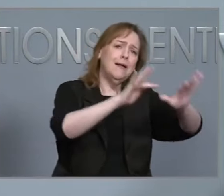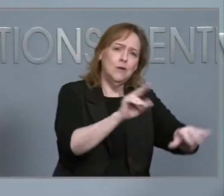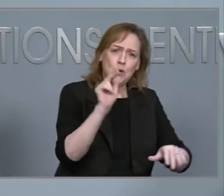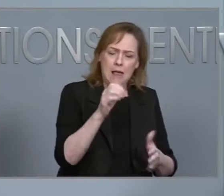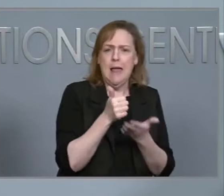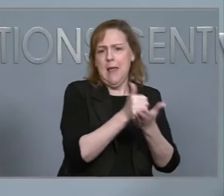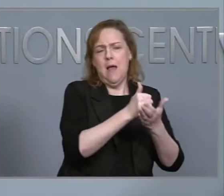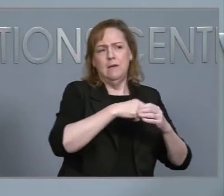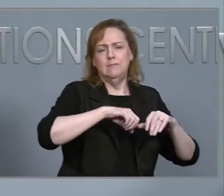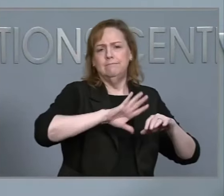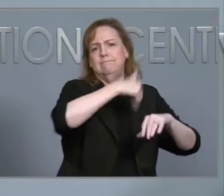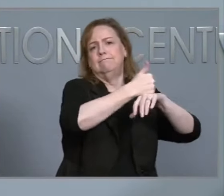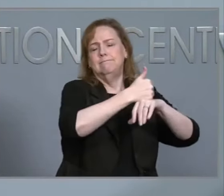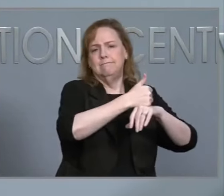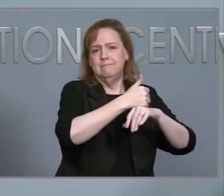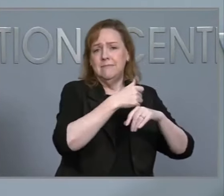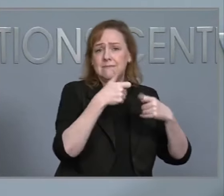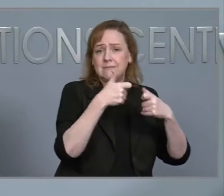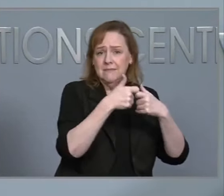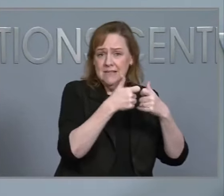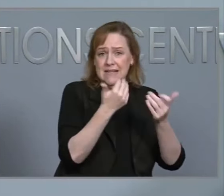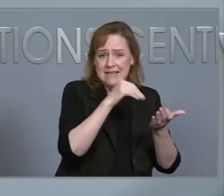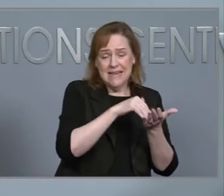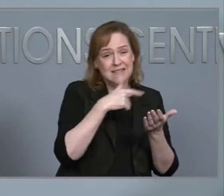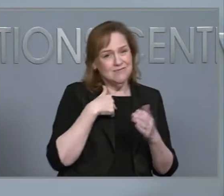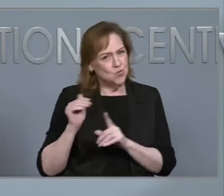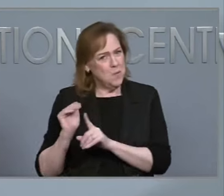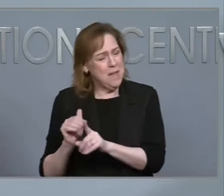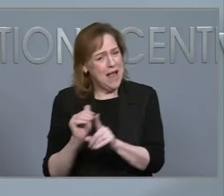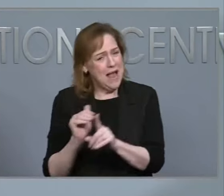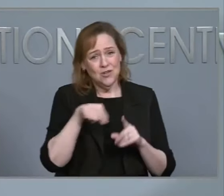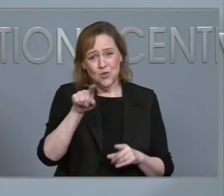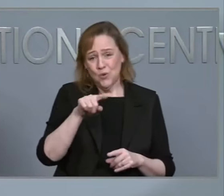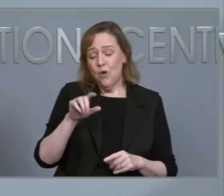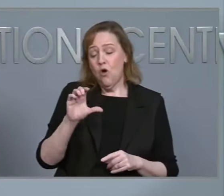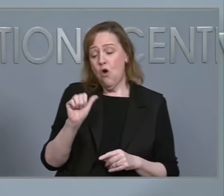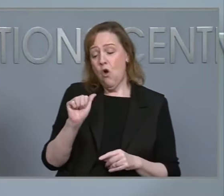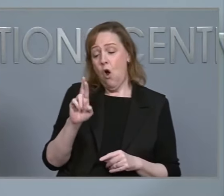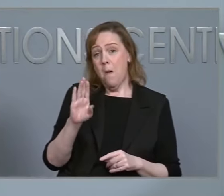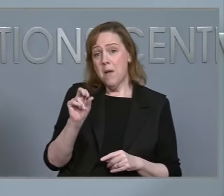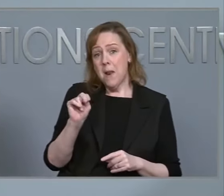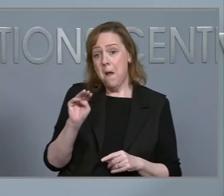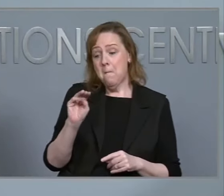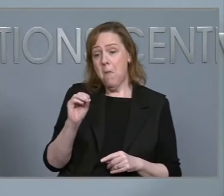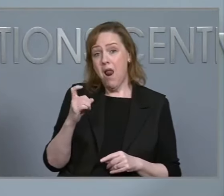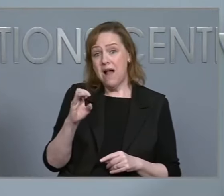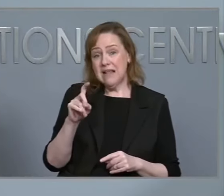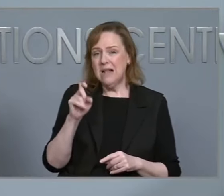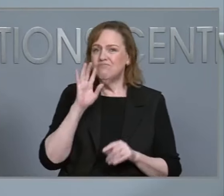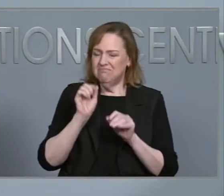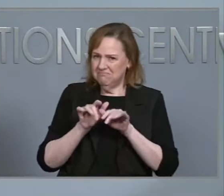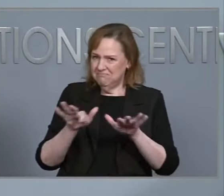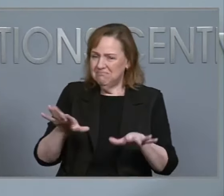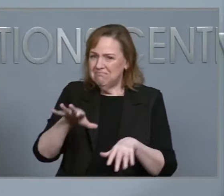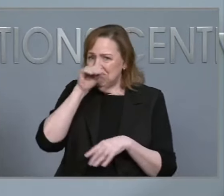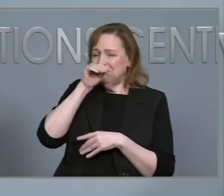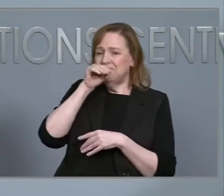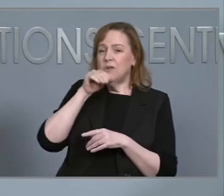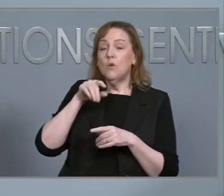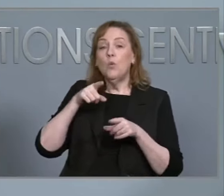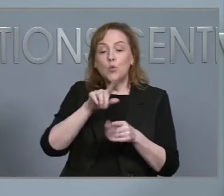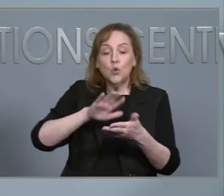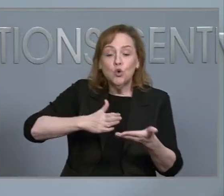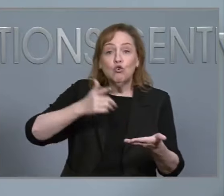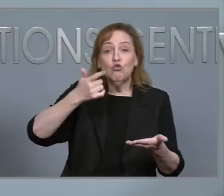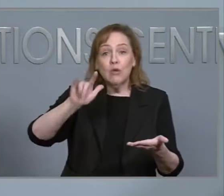remind everyone that carbon monoxide is a concern when you are cooking on a grill or operating a generator for power. Please make sure you